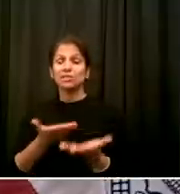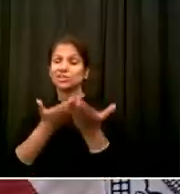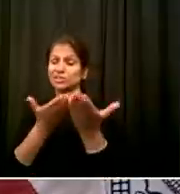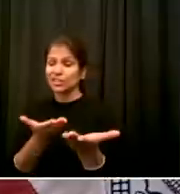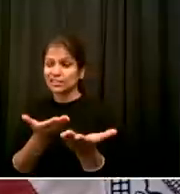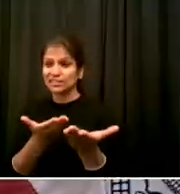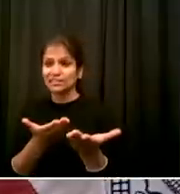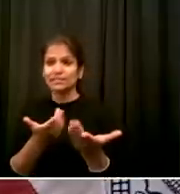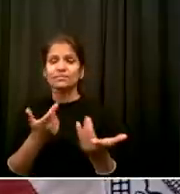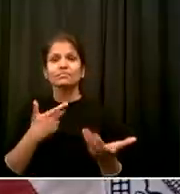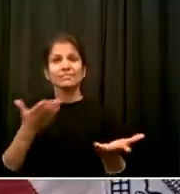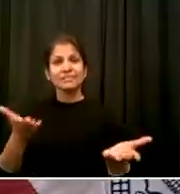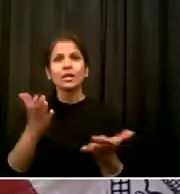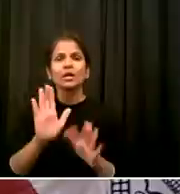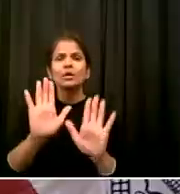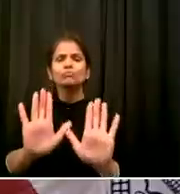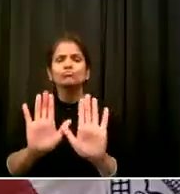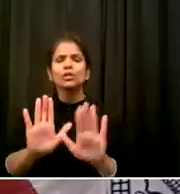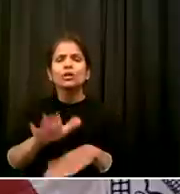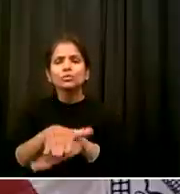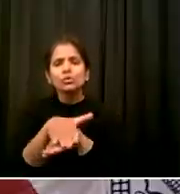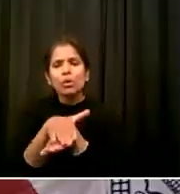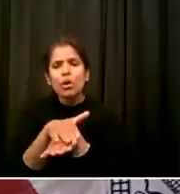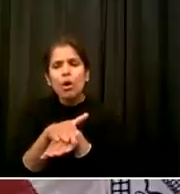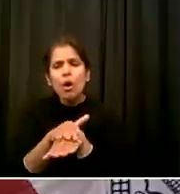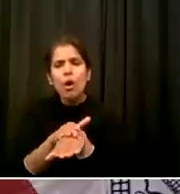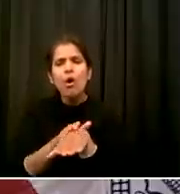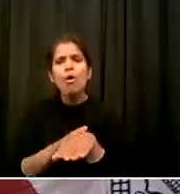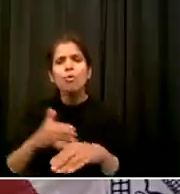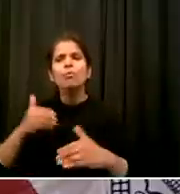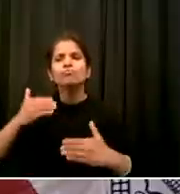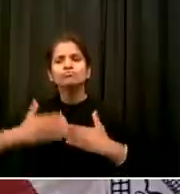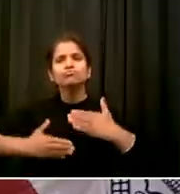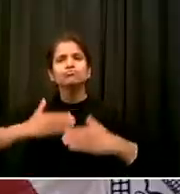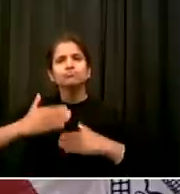what we're seeing was the result of phase one And that's going to speak volumes